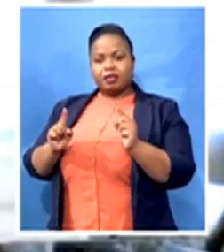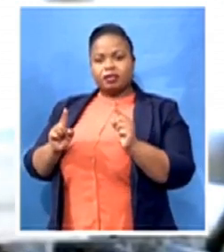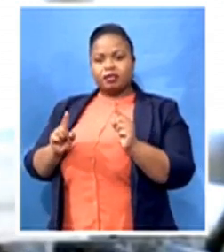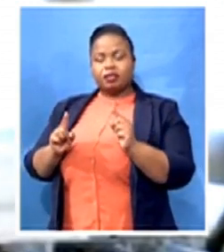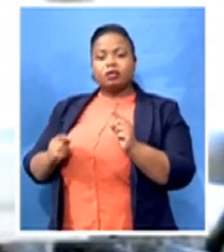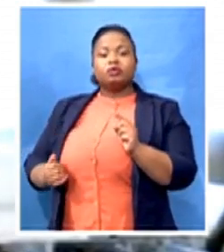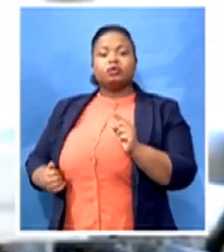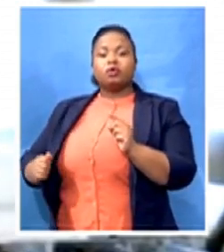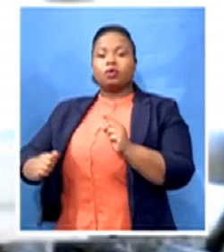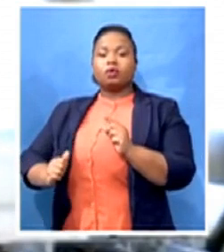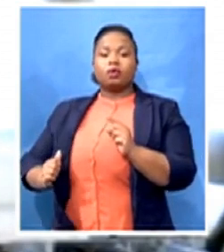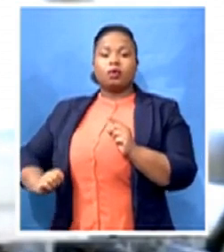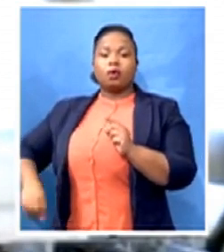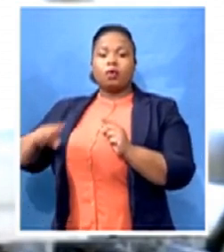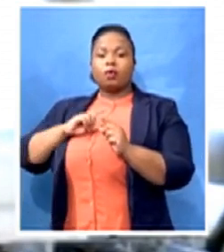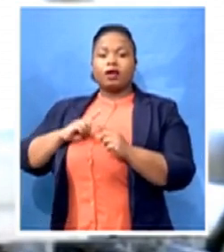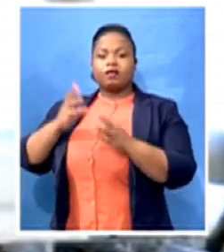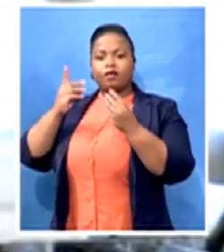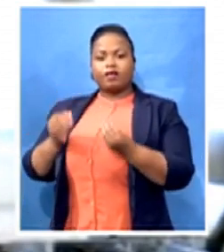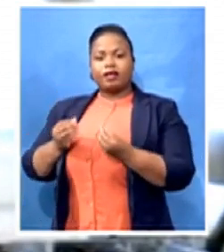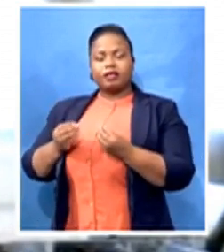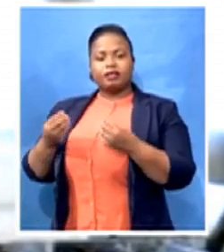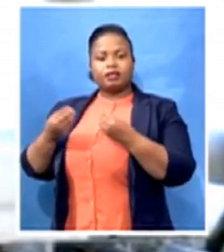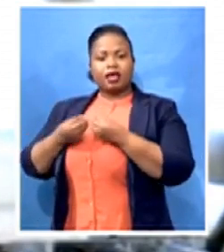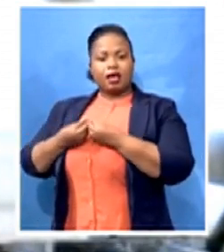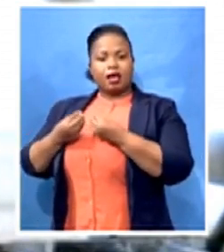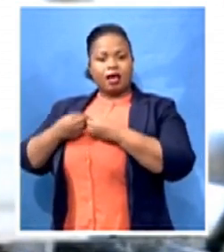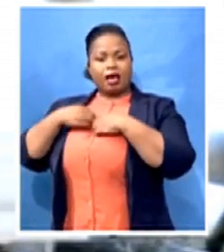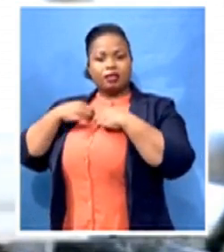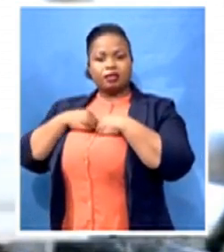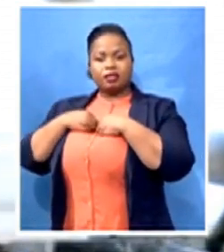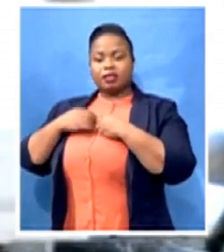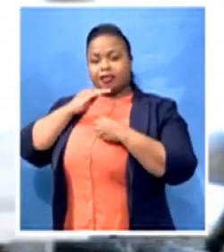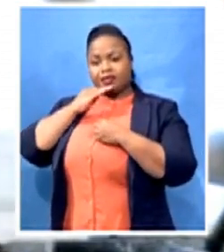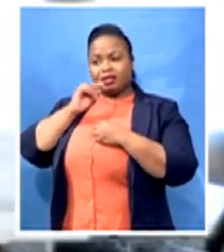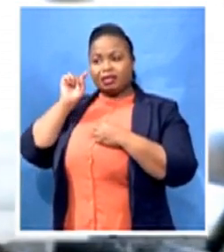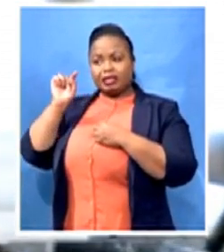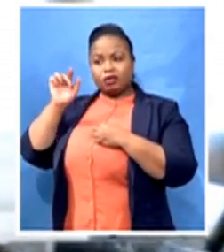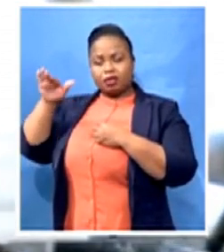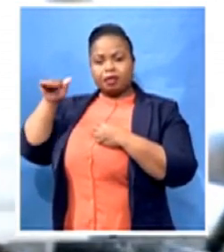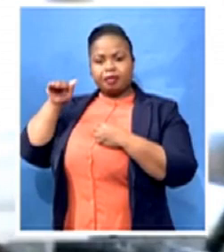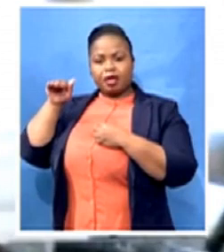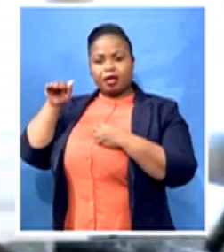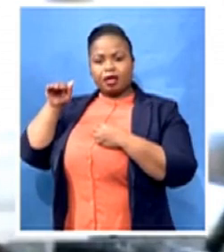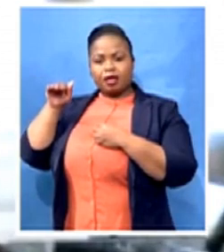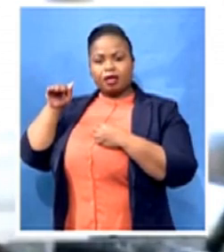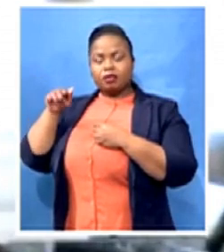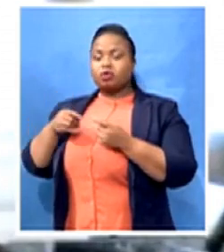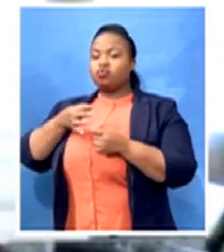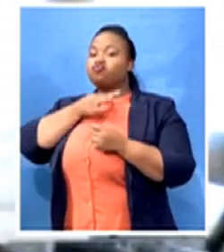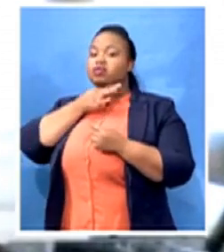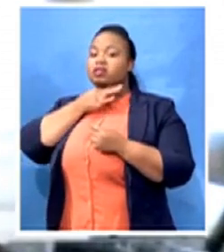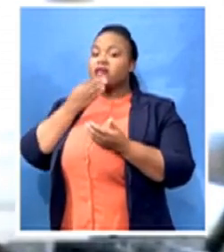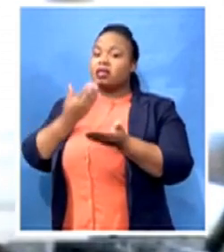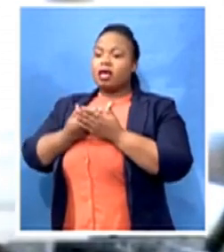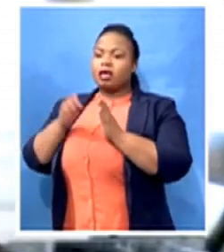asset, then you are prejudicing the bank from a possible risk of loss that they might incur on the